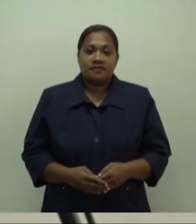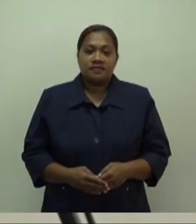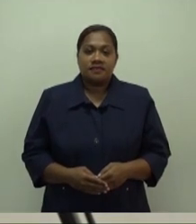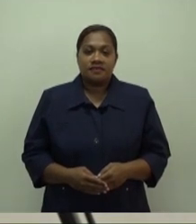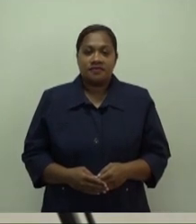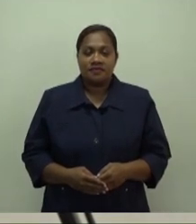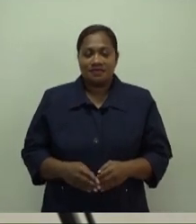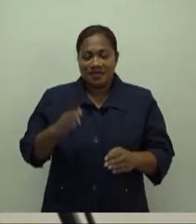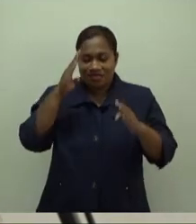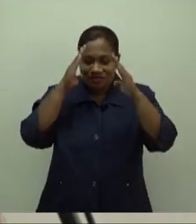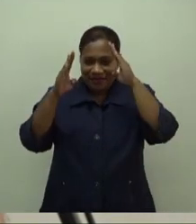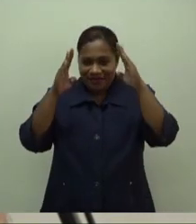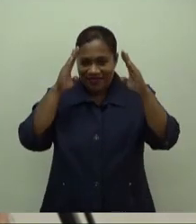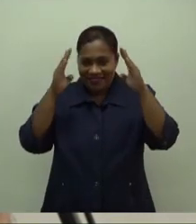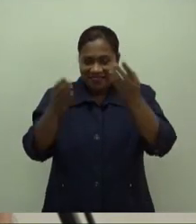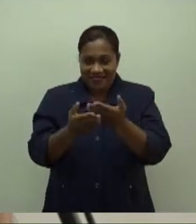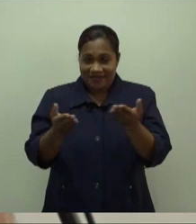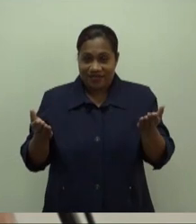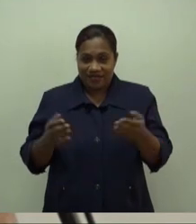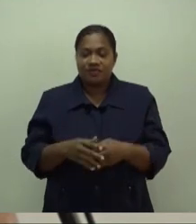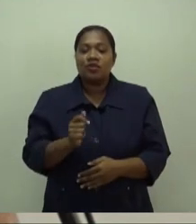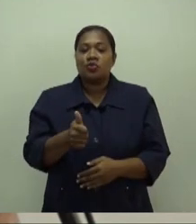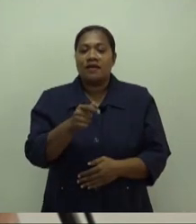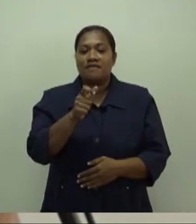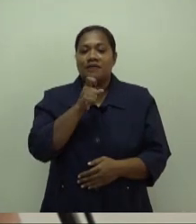Mbulubi Naka Fiji and good afternoon.